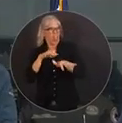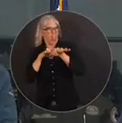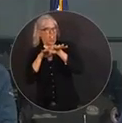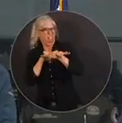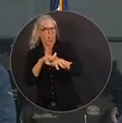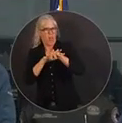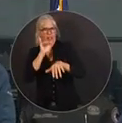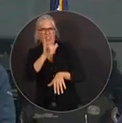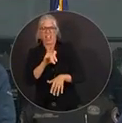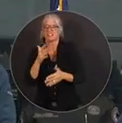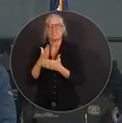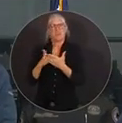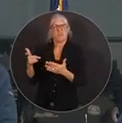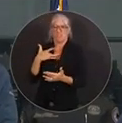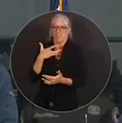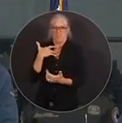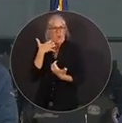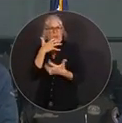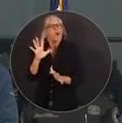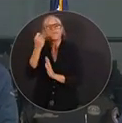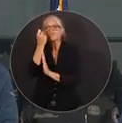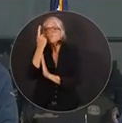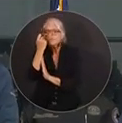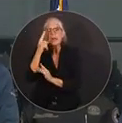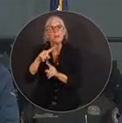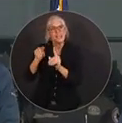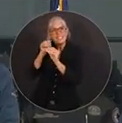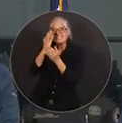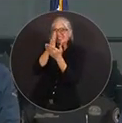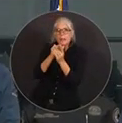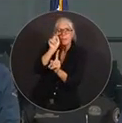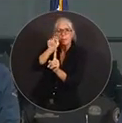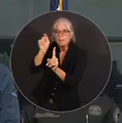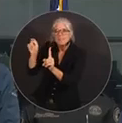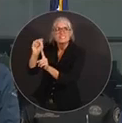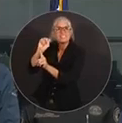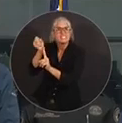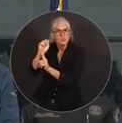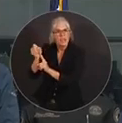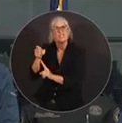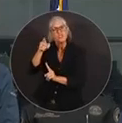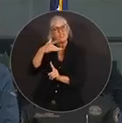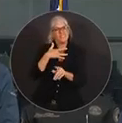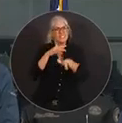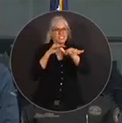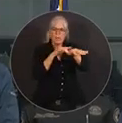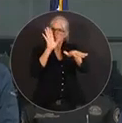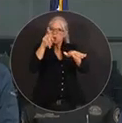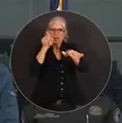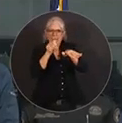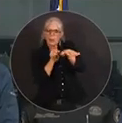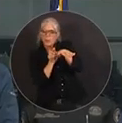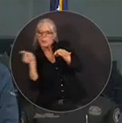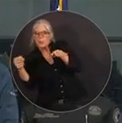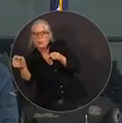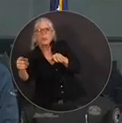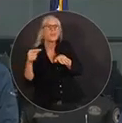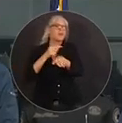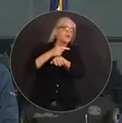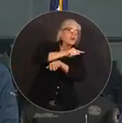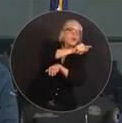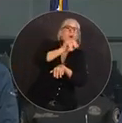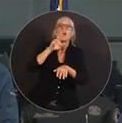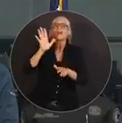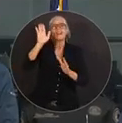circumstances, but certainly in circumstances where they're really going to be jammed, you do have options. And that is not something when you hear